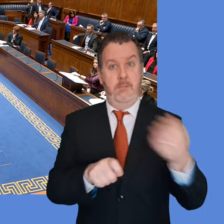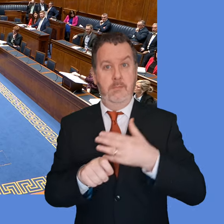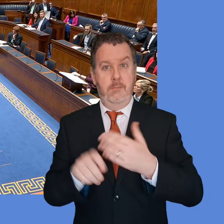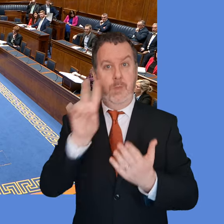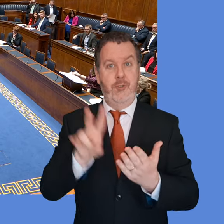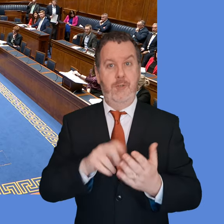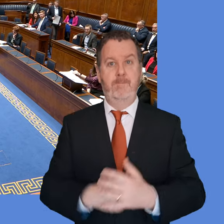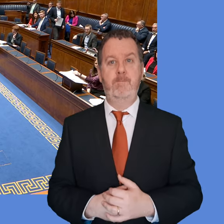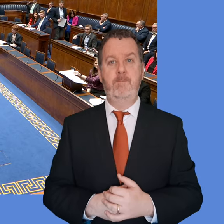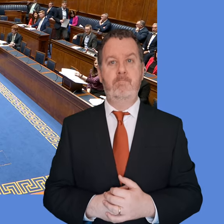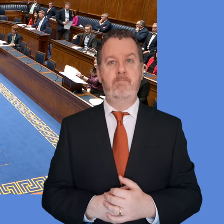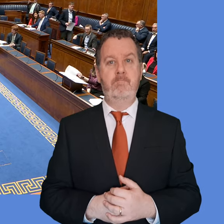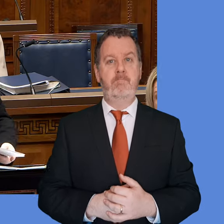Minister.